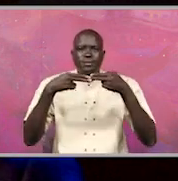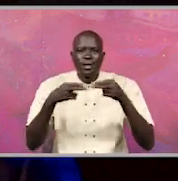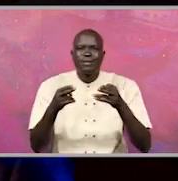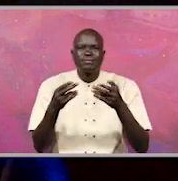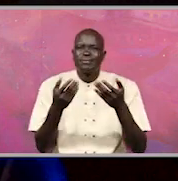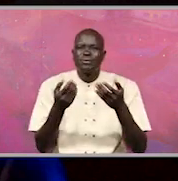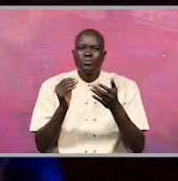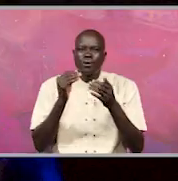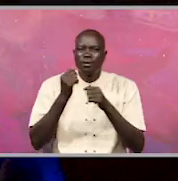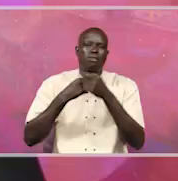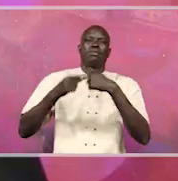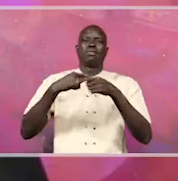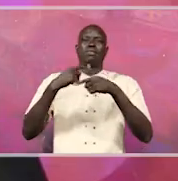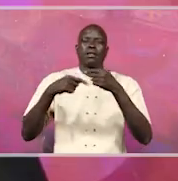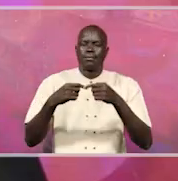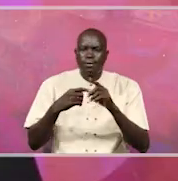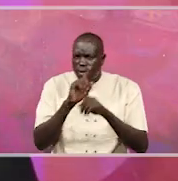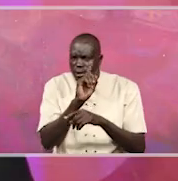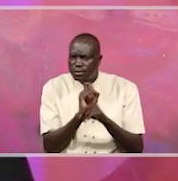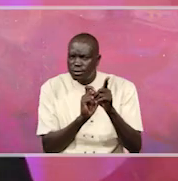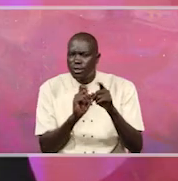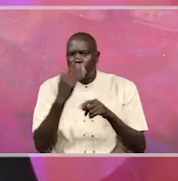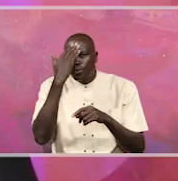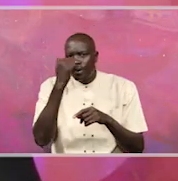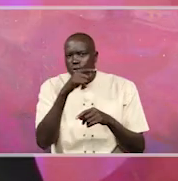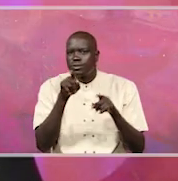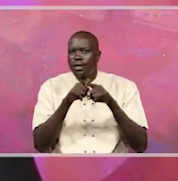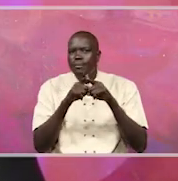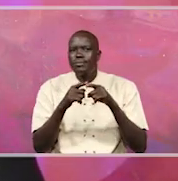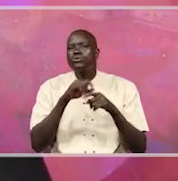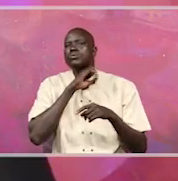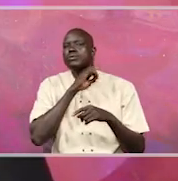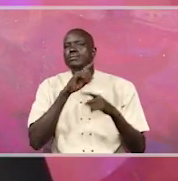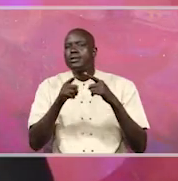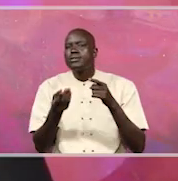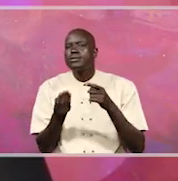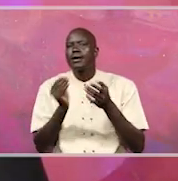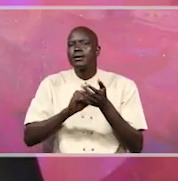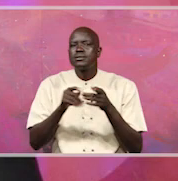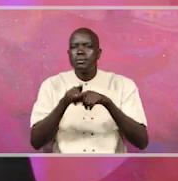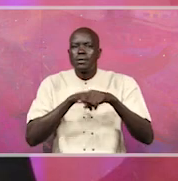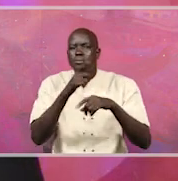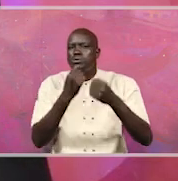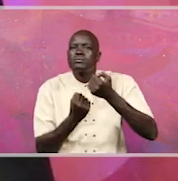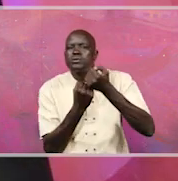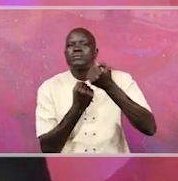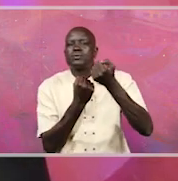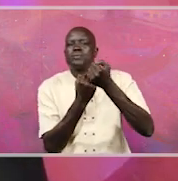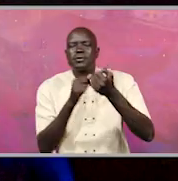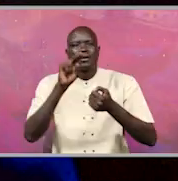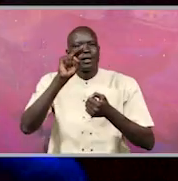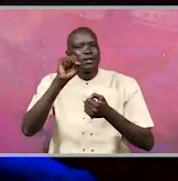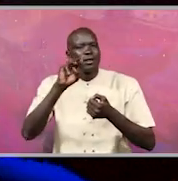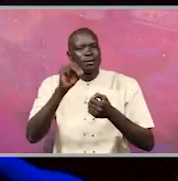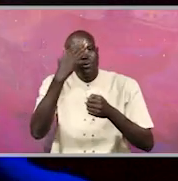So why exactly are still with the NRM? Why are you still a prominent member and a strong supporter of the NRM, if you don't believe in